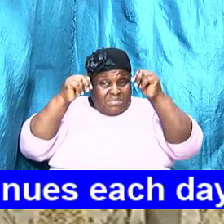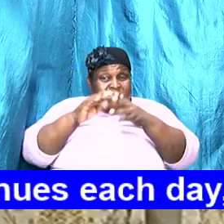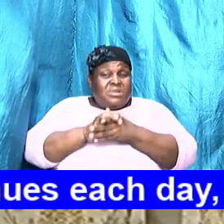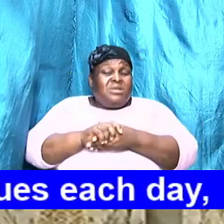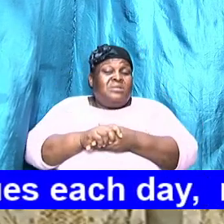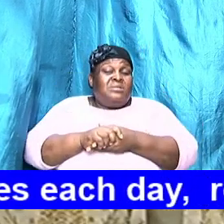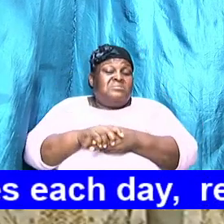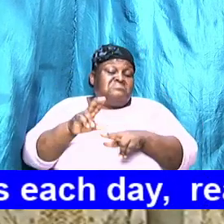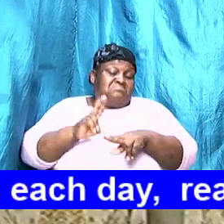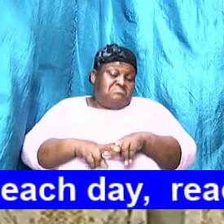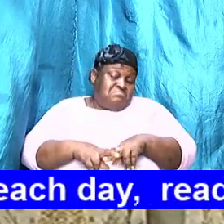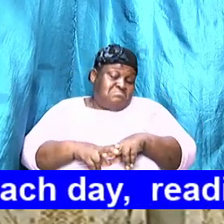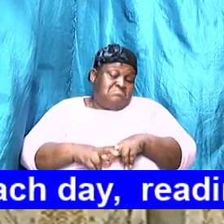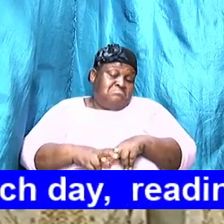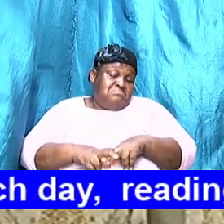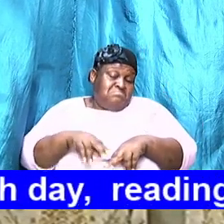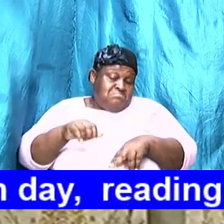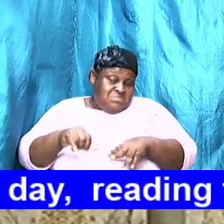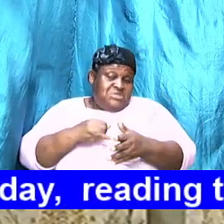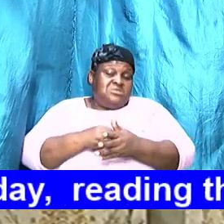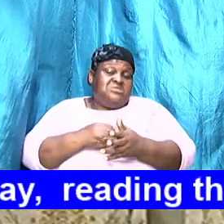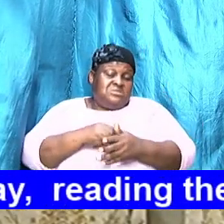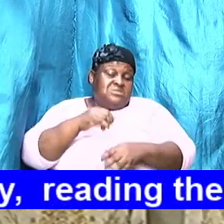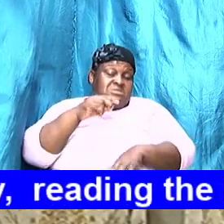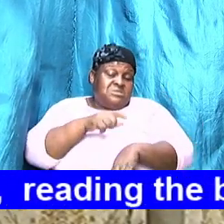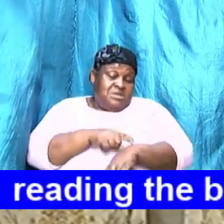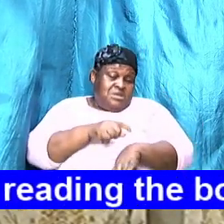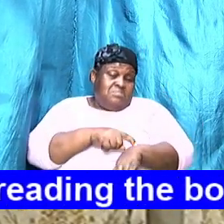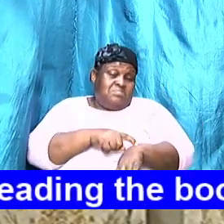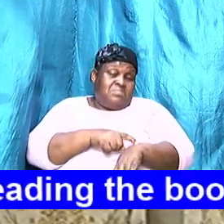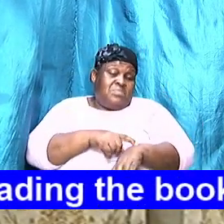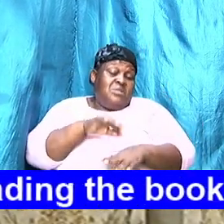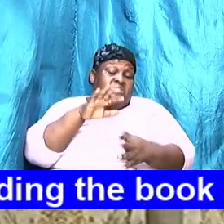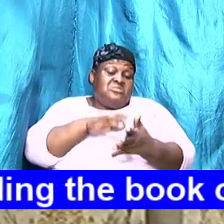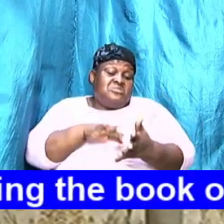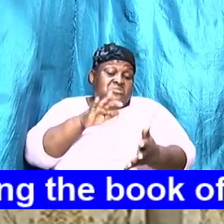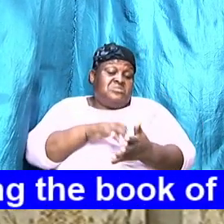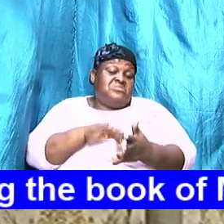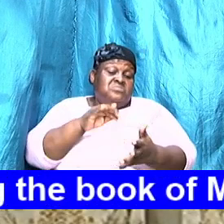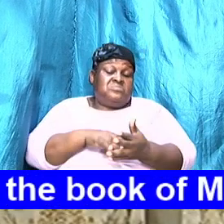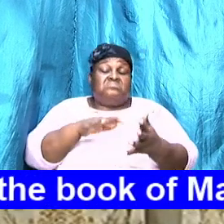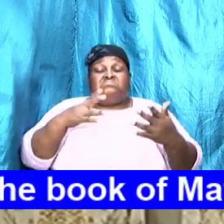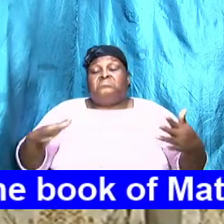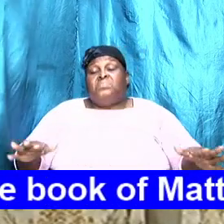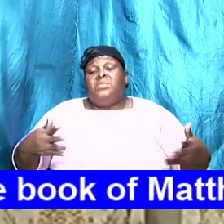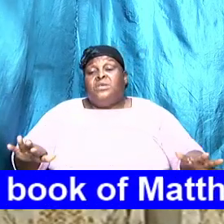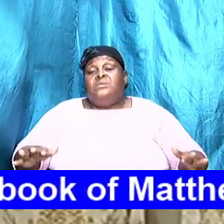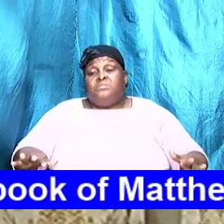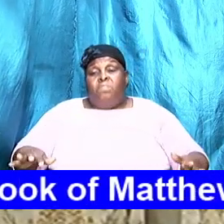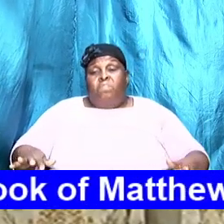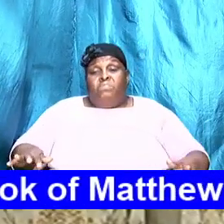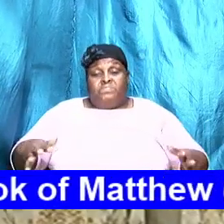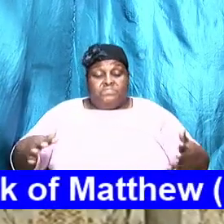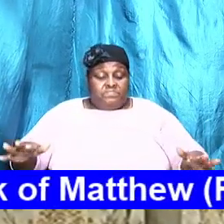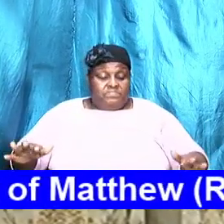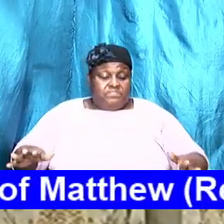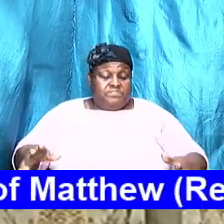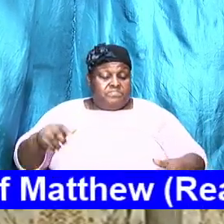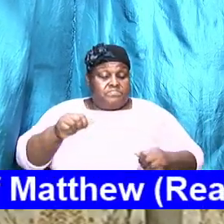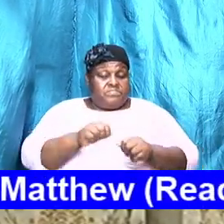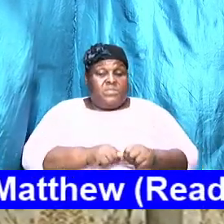process. And so the studies were done. And each of them reflected